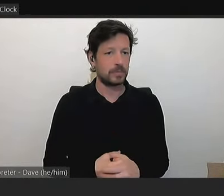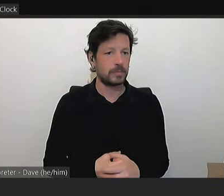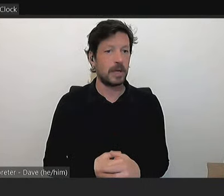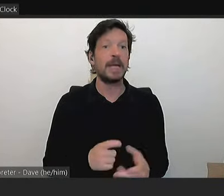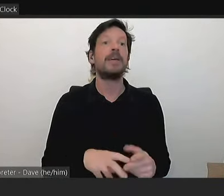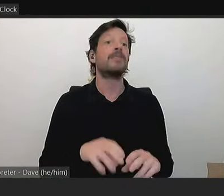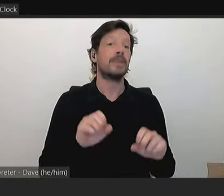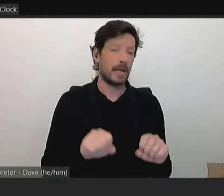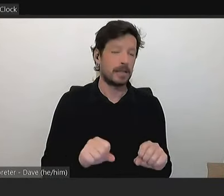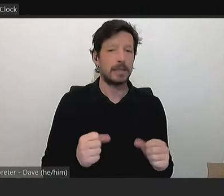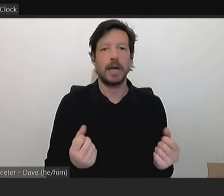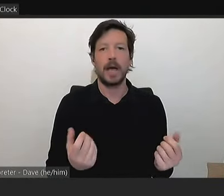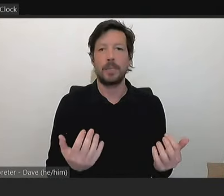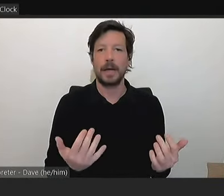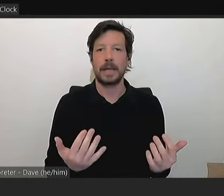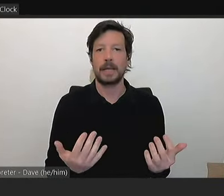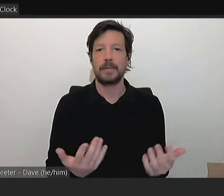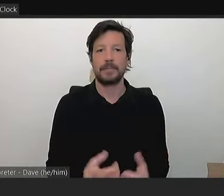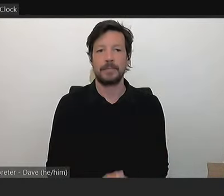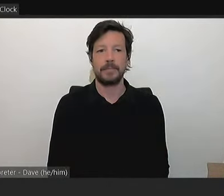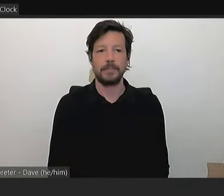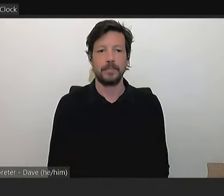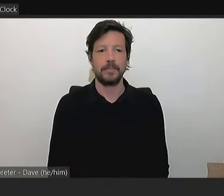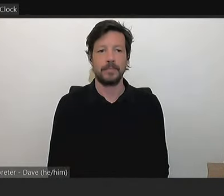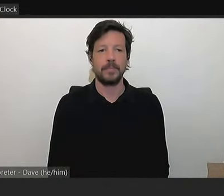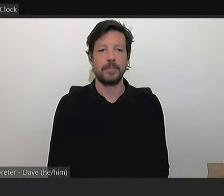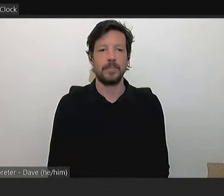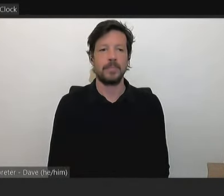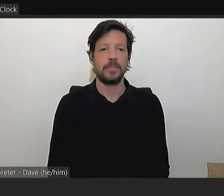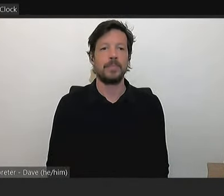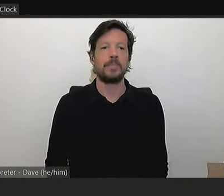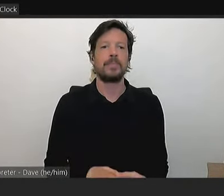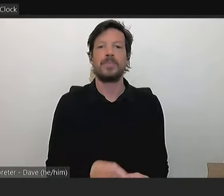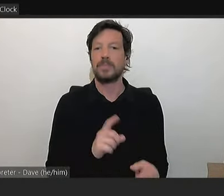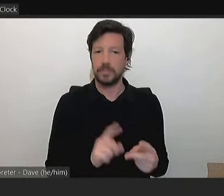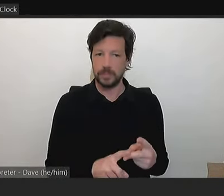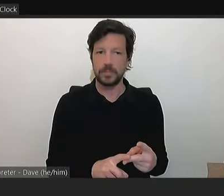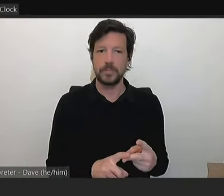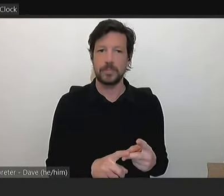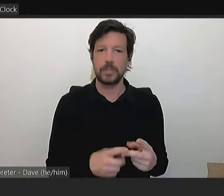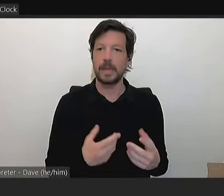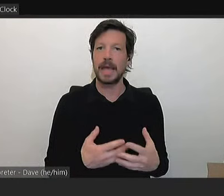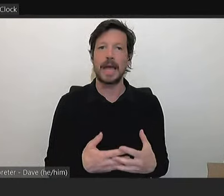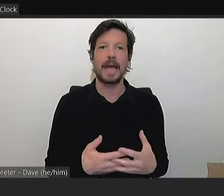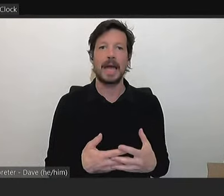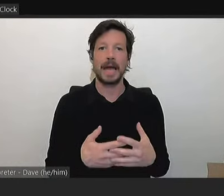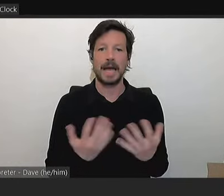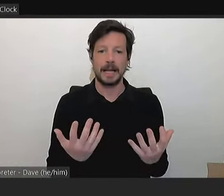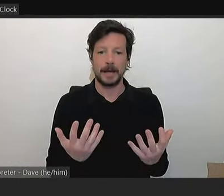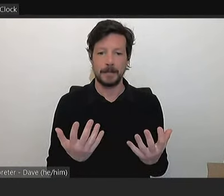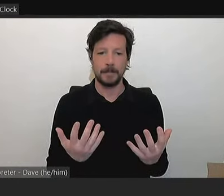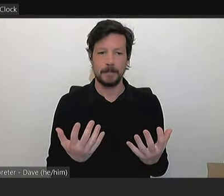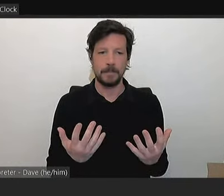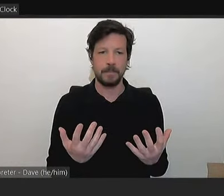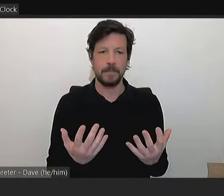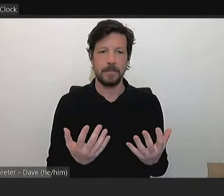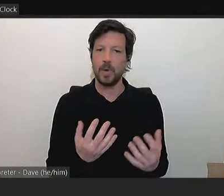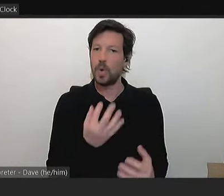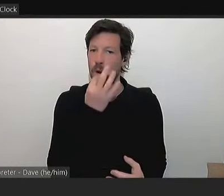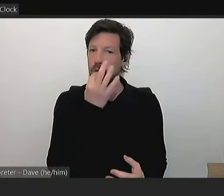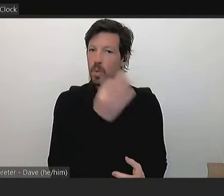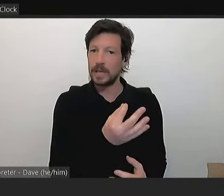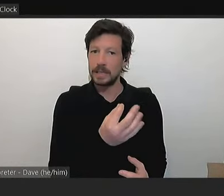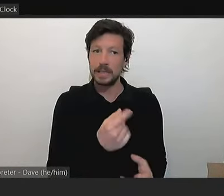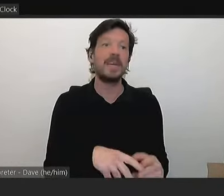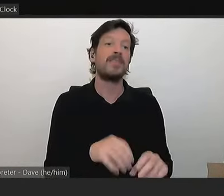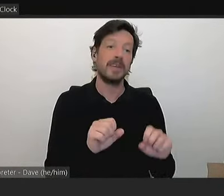um, have been reported. And secondly, whether there've been any, um, requests and how many requests have